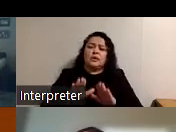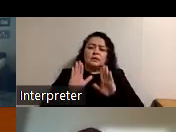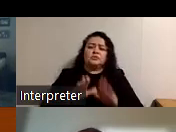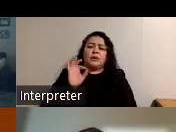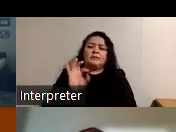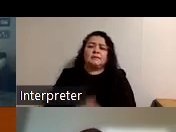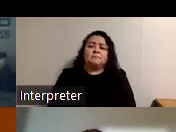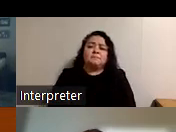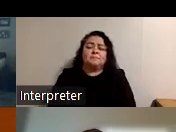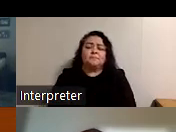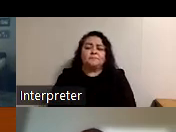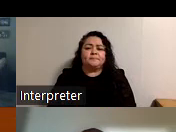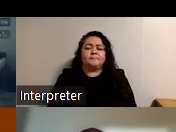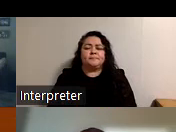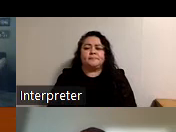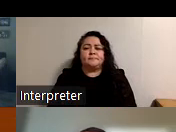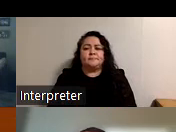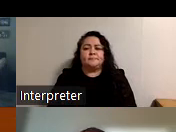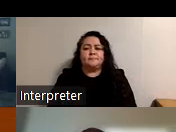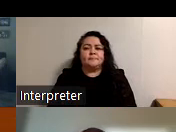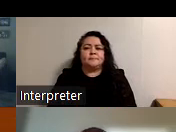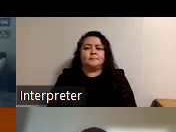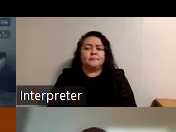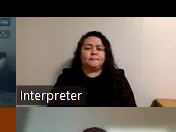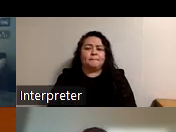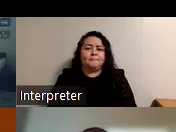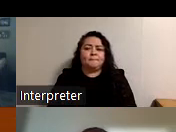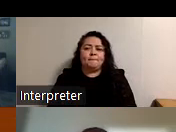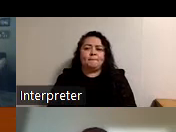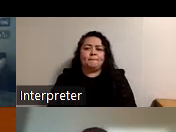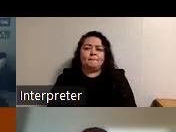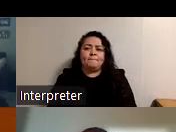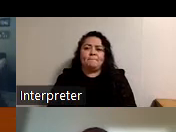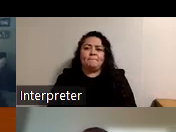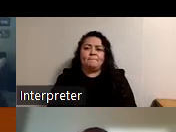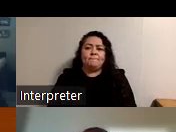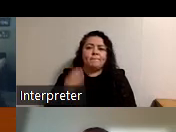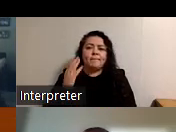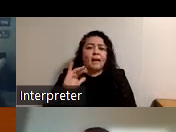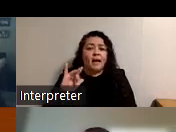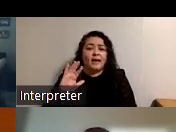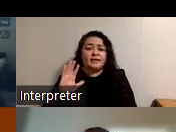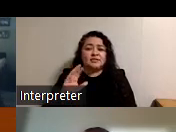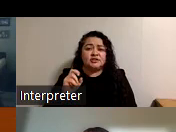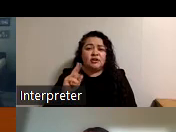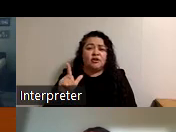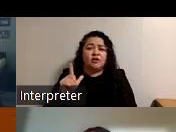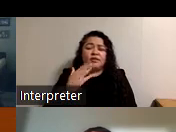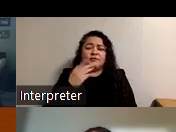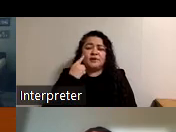tip um bye cheryl thanks for coming okay we're almost done here